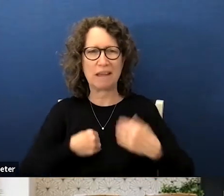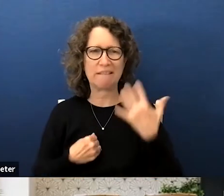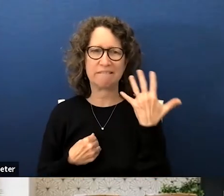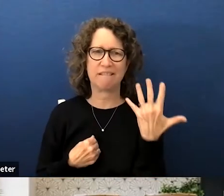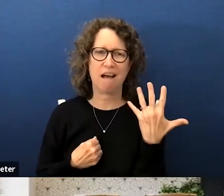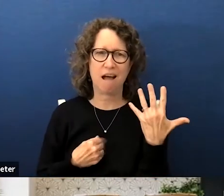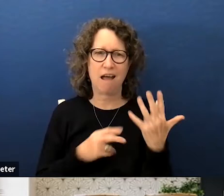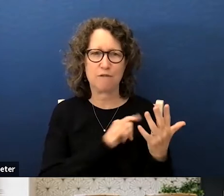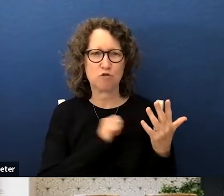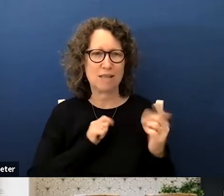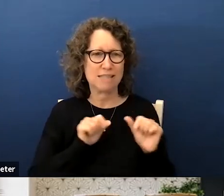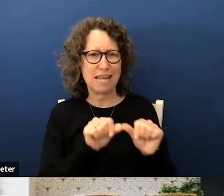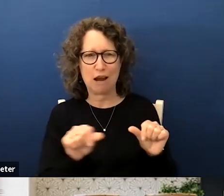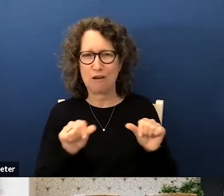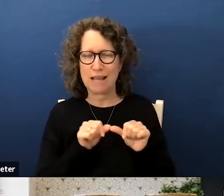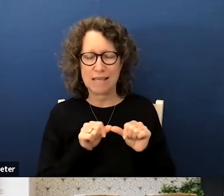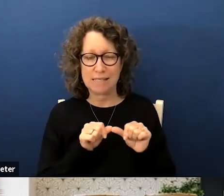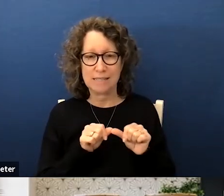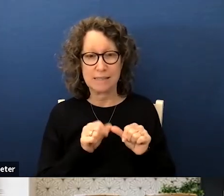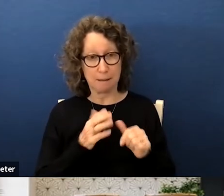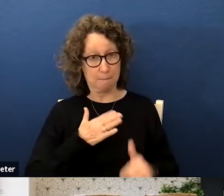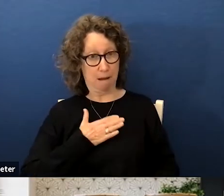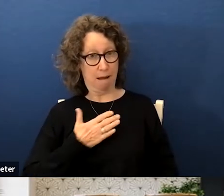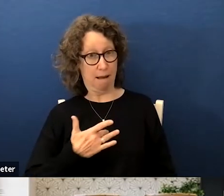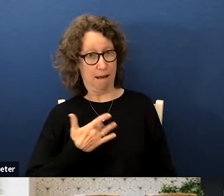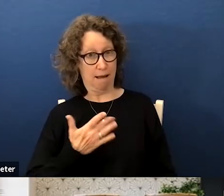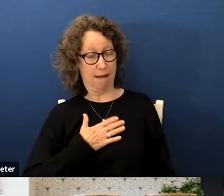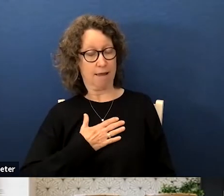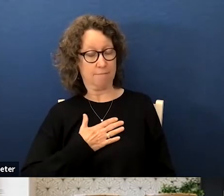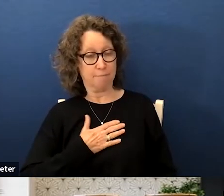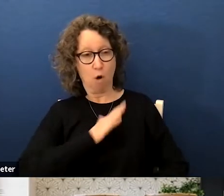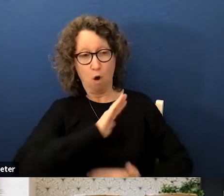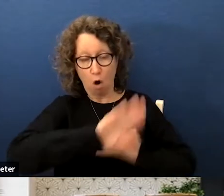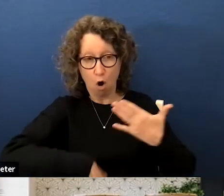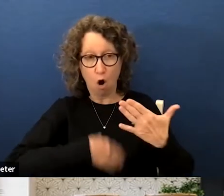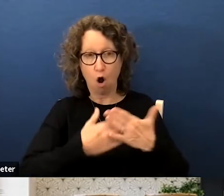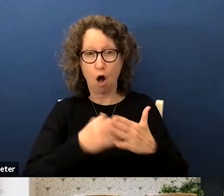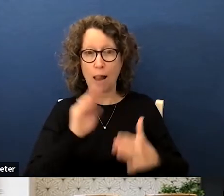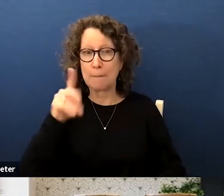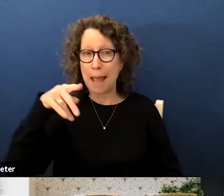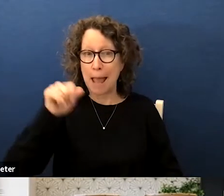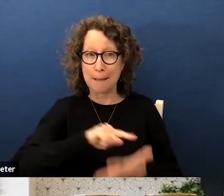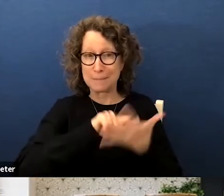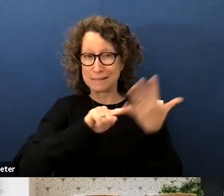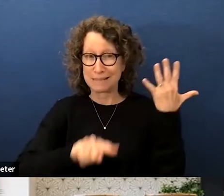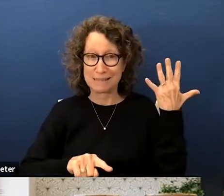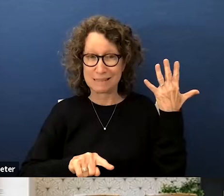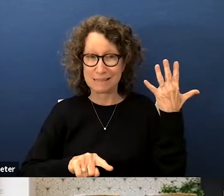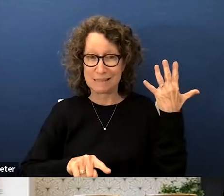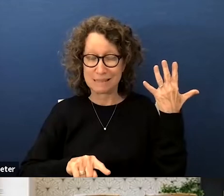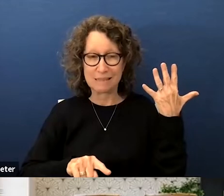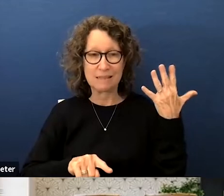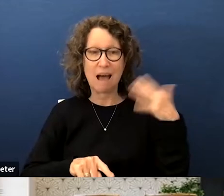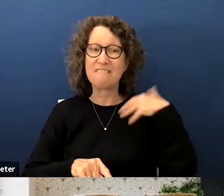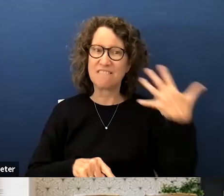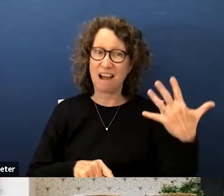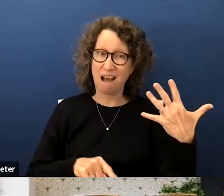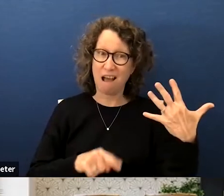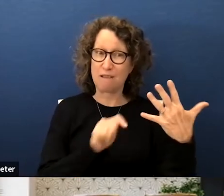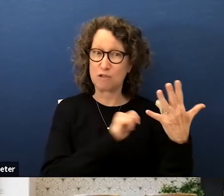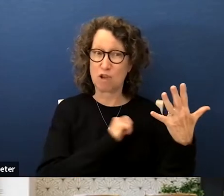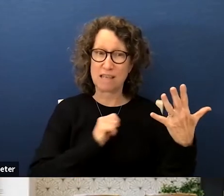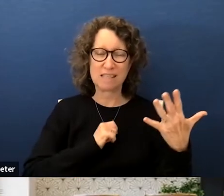trustee areas in my opinion all the maps with five trustees are just